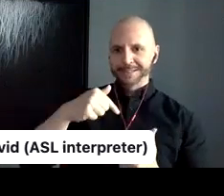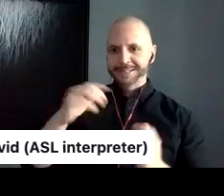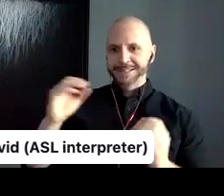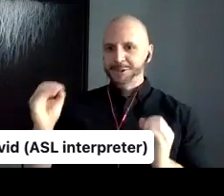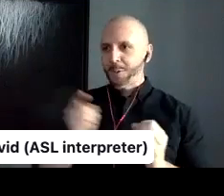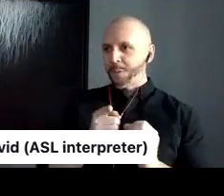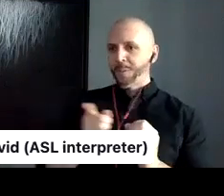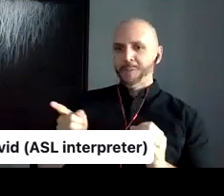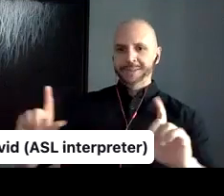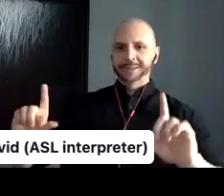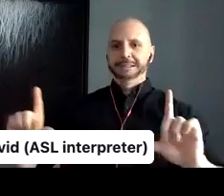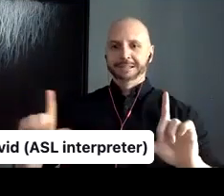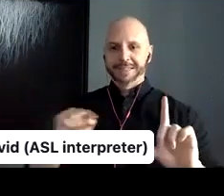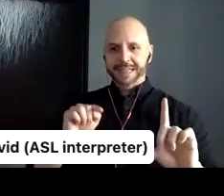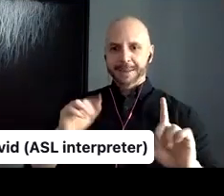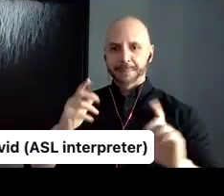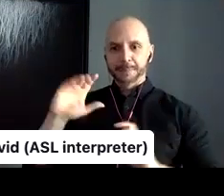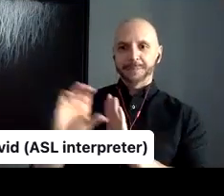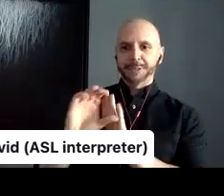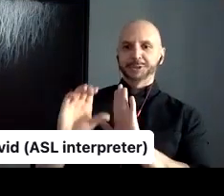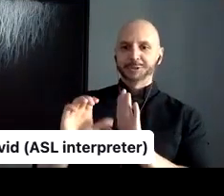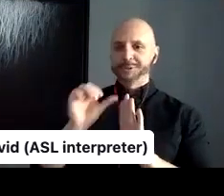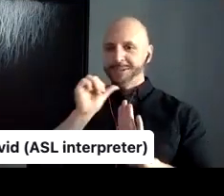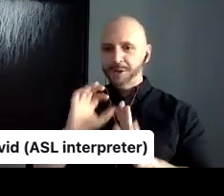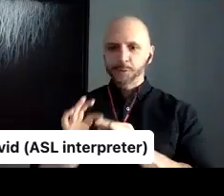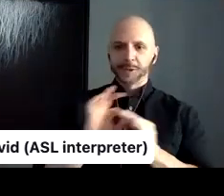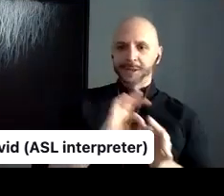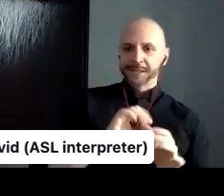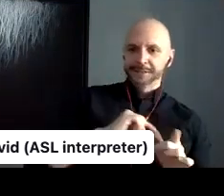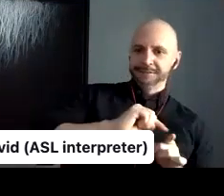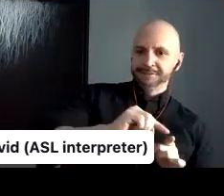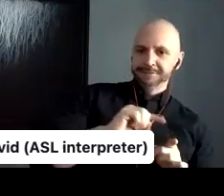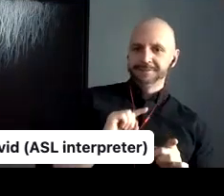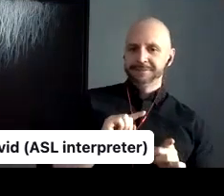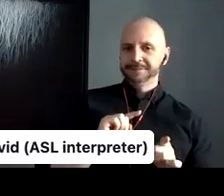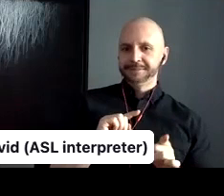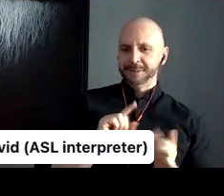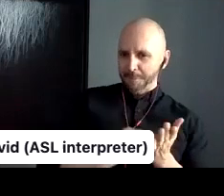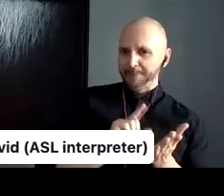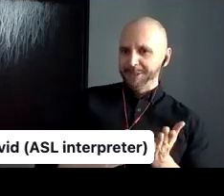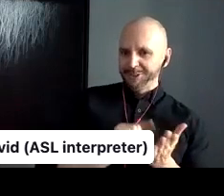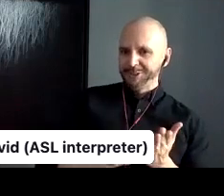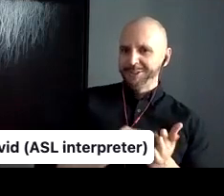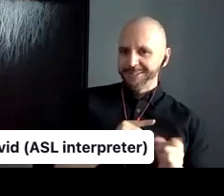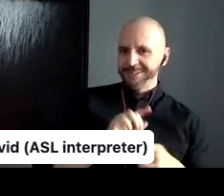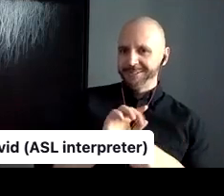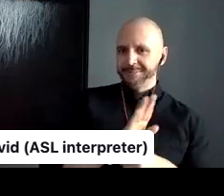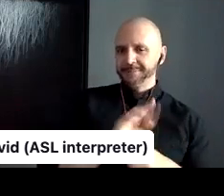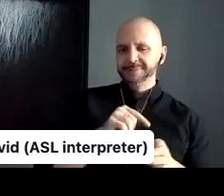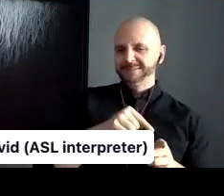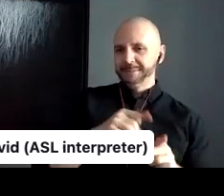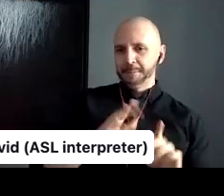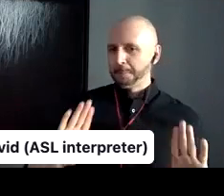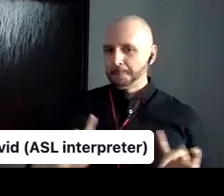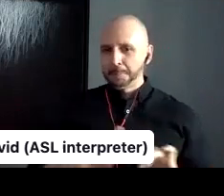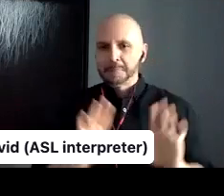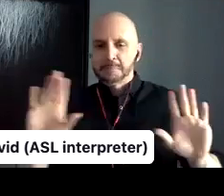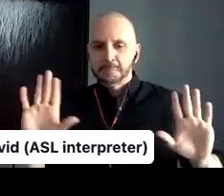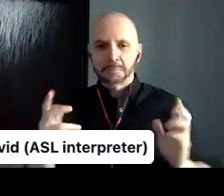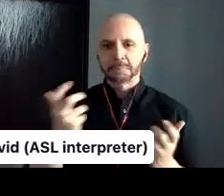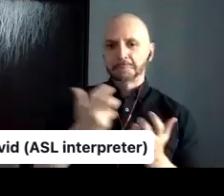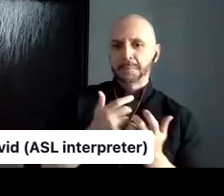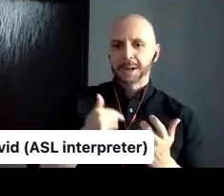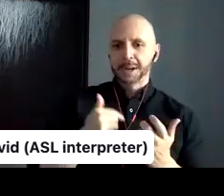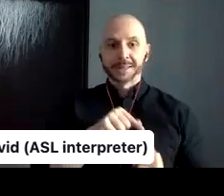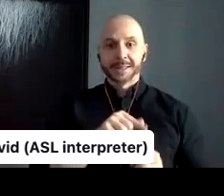about the future or about like dreaming away a little bit. And, uh, yeah, the book is designed by, uh, um, I,